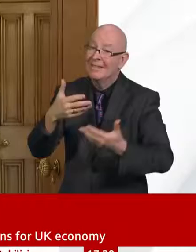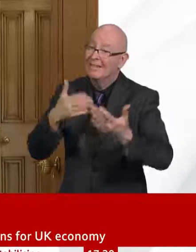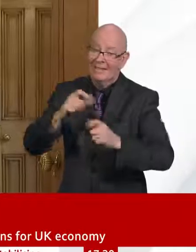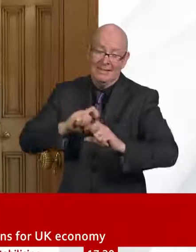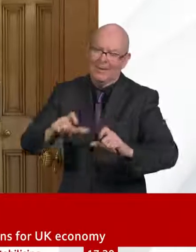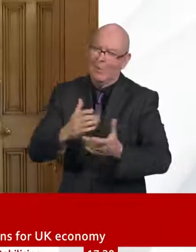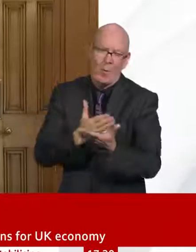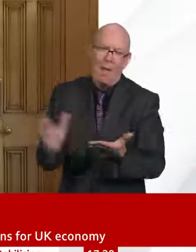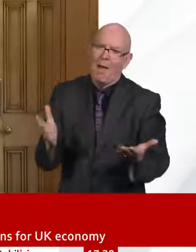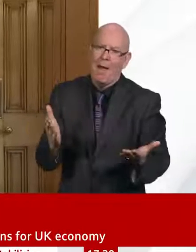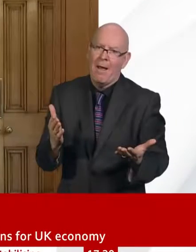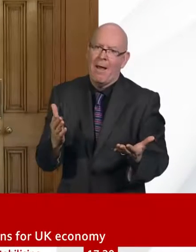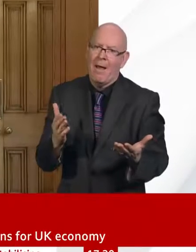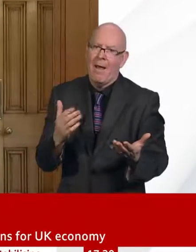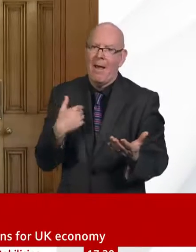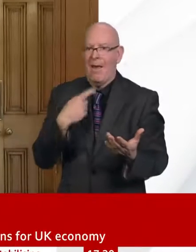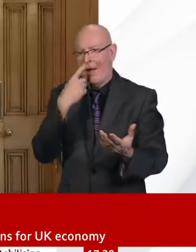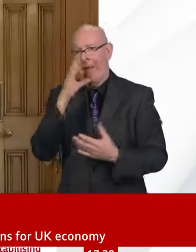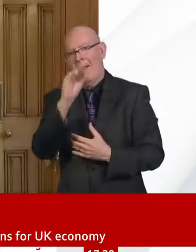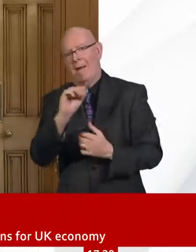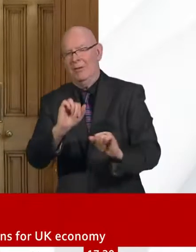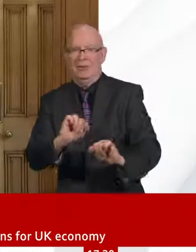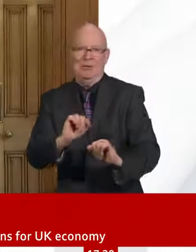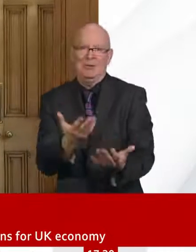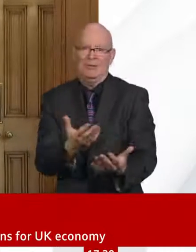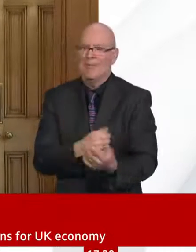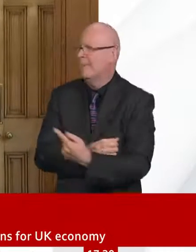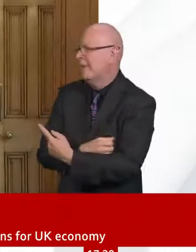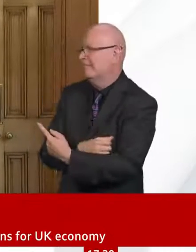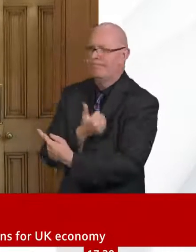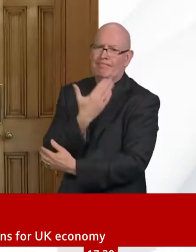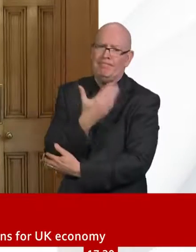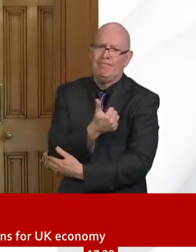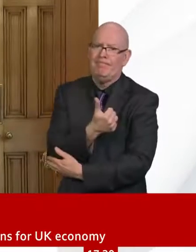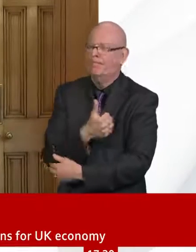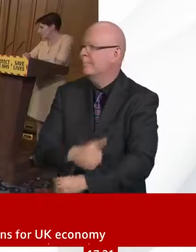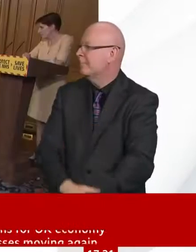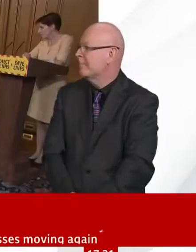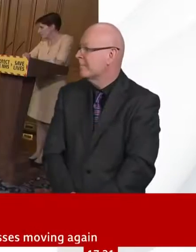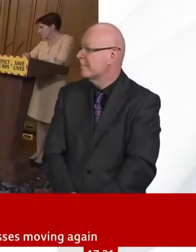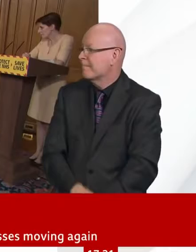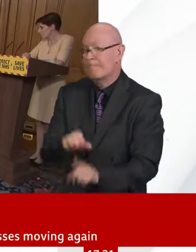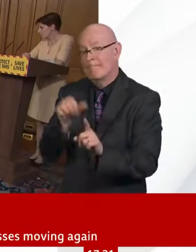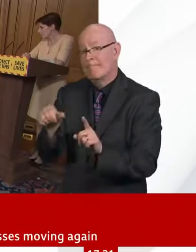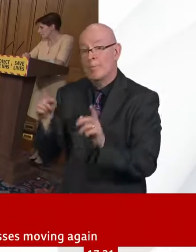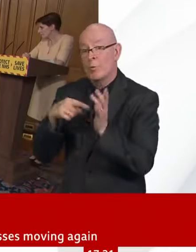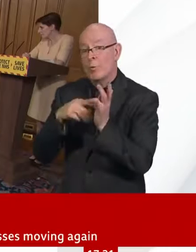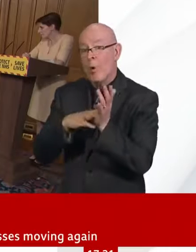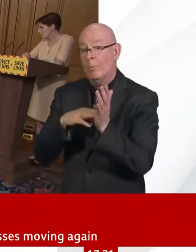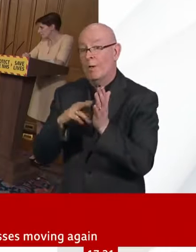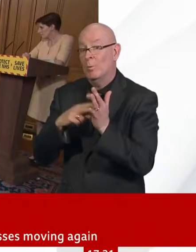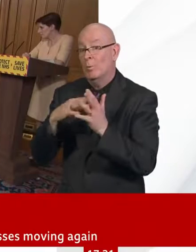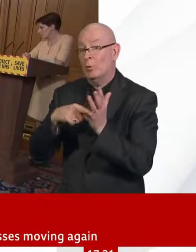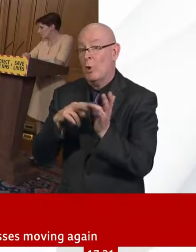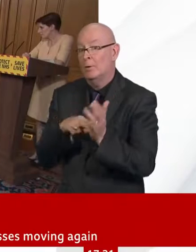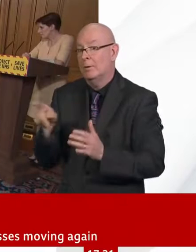Chancellor, thank you very much. A question on the furlough schemes, loans, and grants